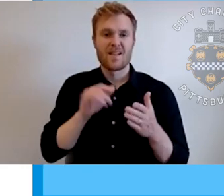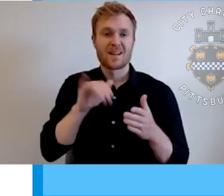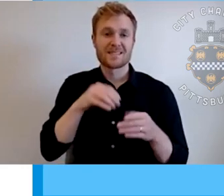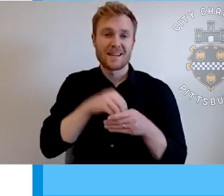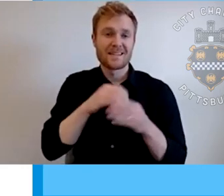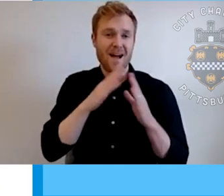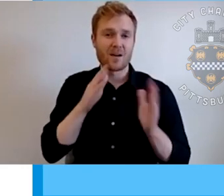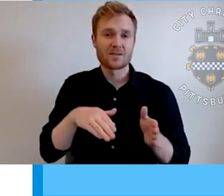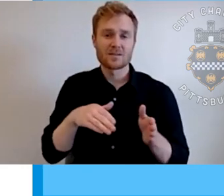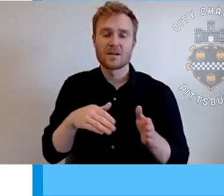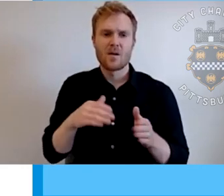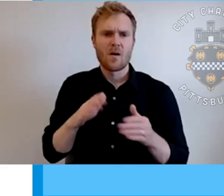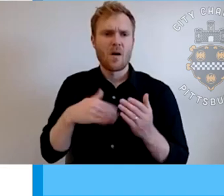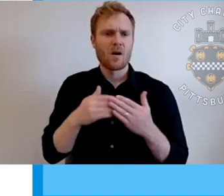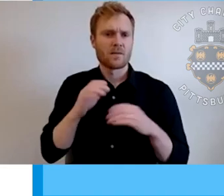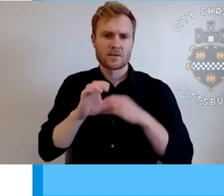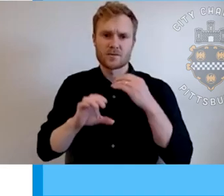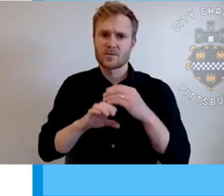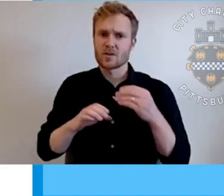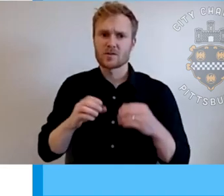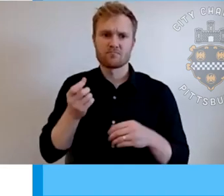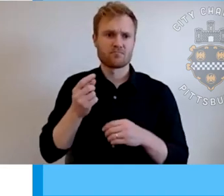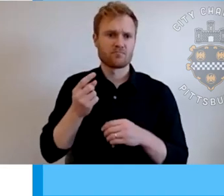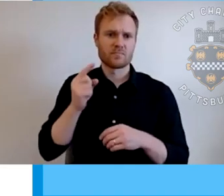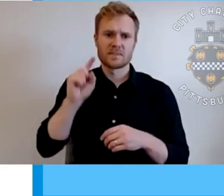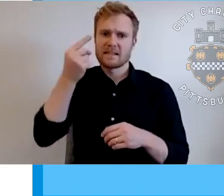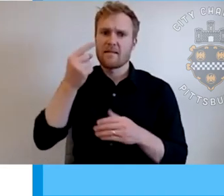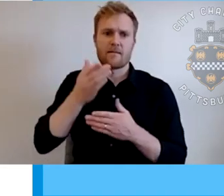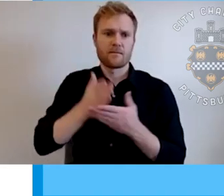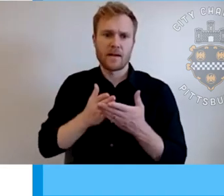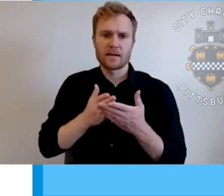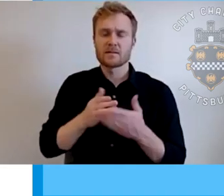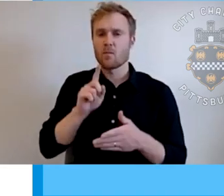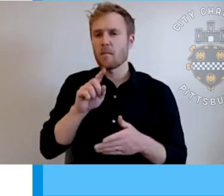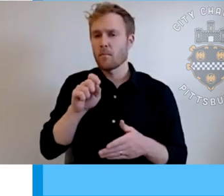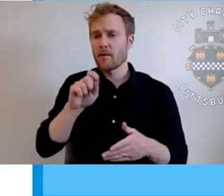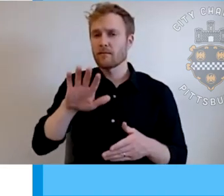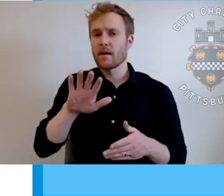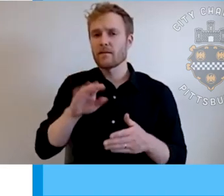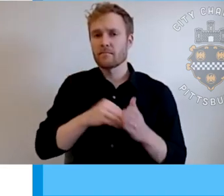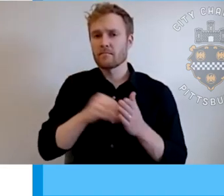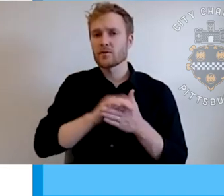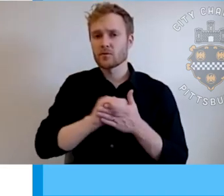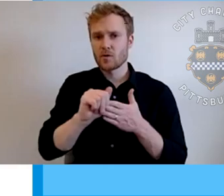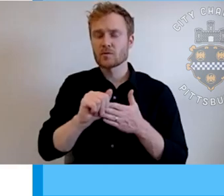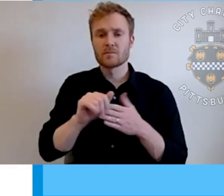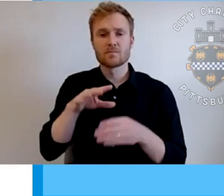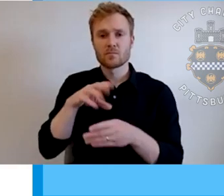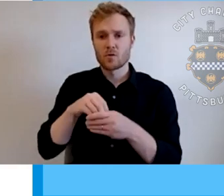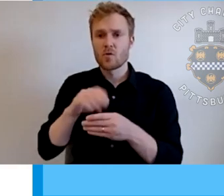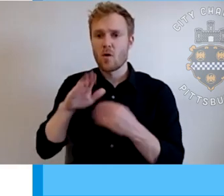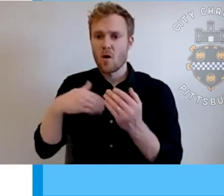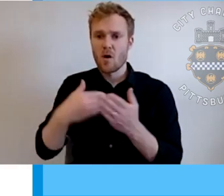total delivery was about, um, one and a half million dollars, but it included not only, um, the spray features that you see pictured here,